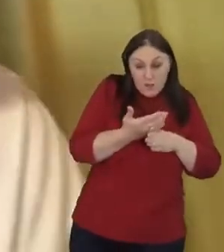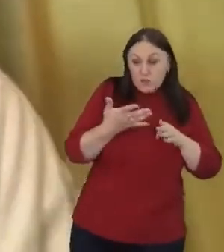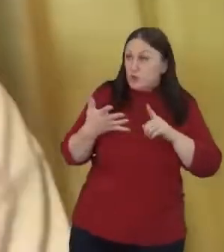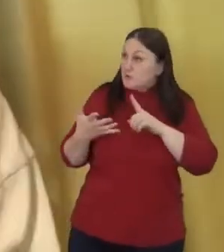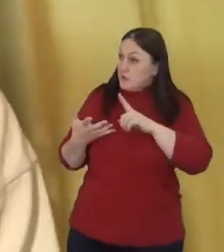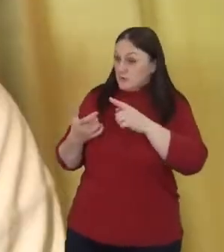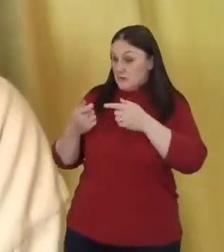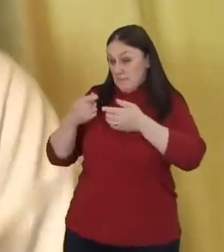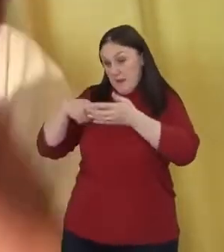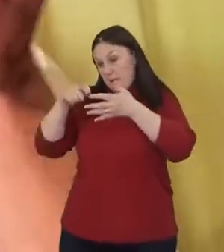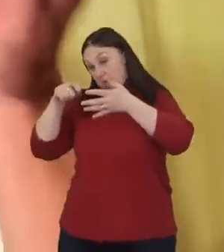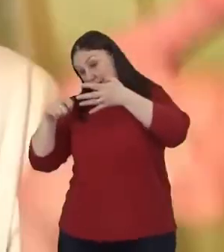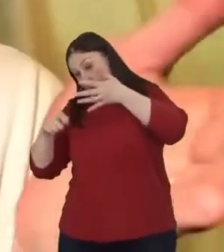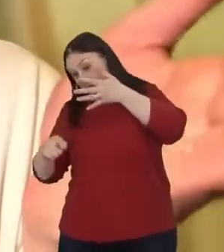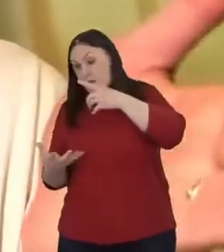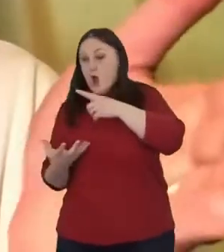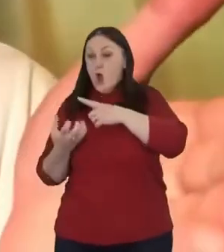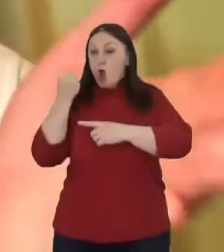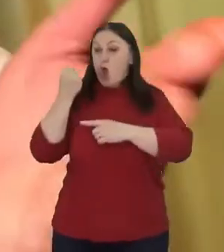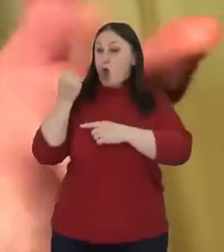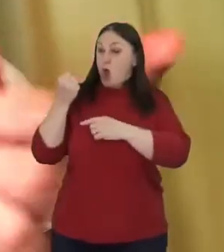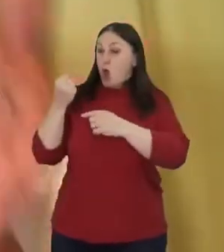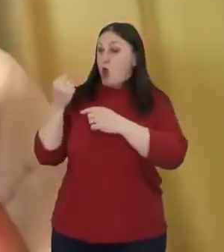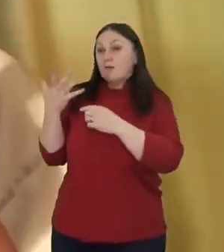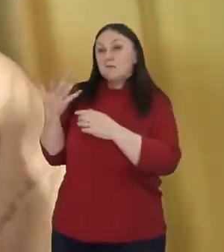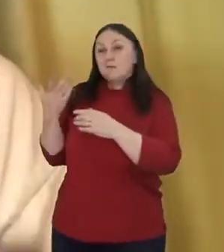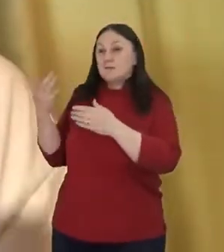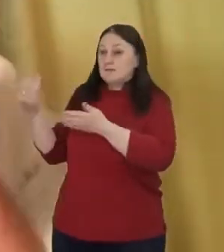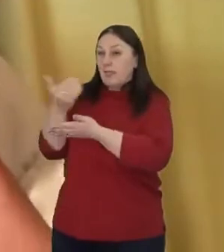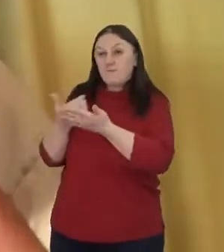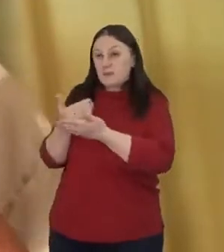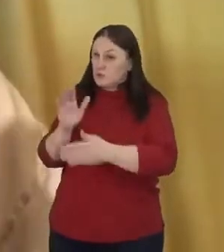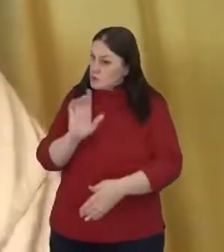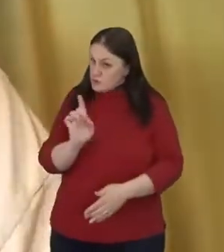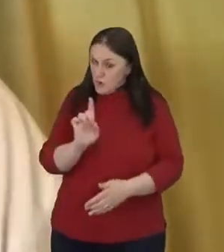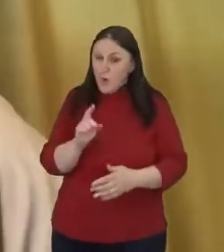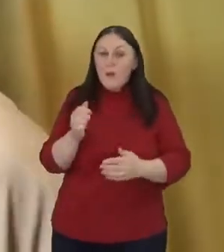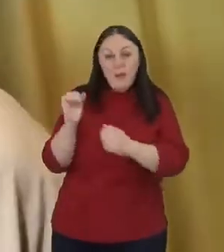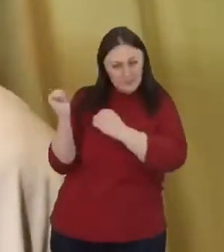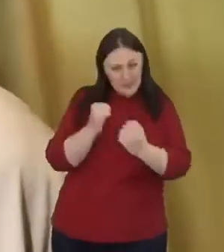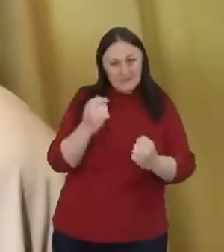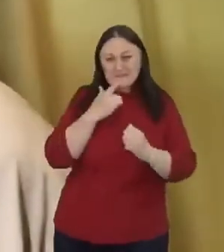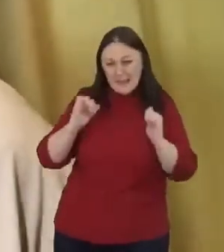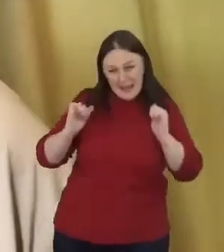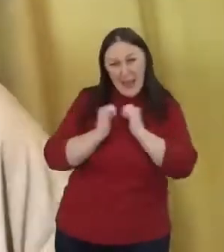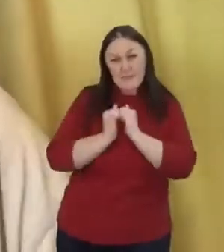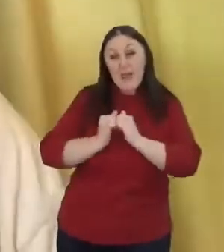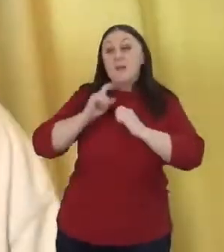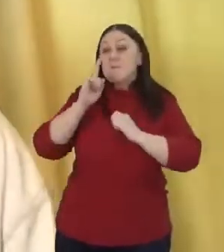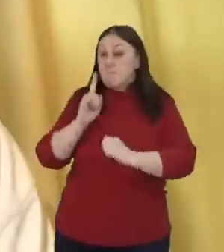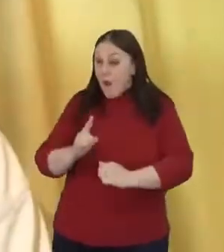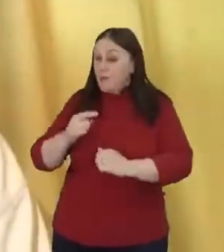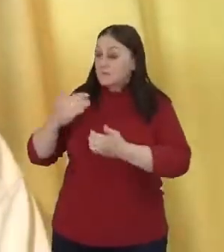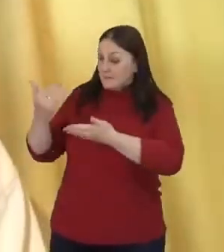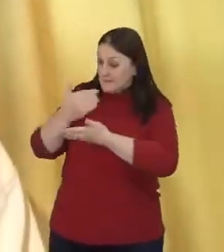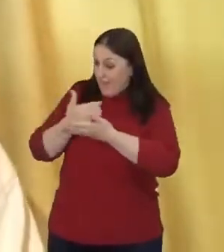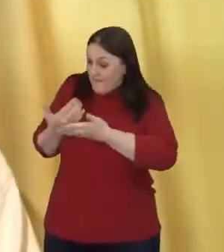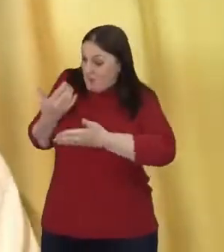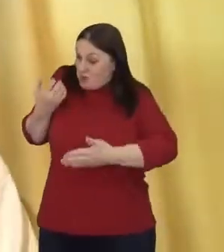amen, right? Our works don't earn our salvation. Our works demonstrate our salvation.